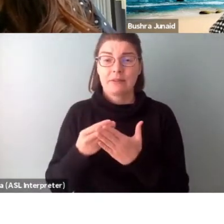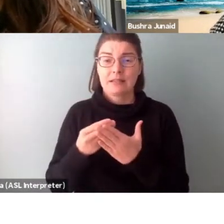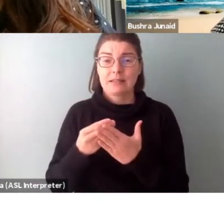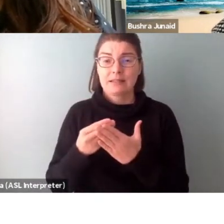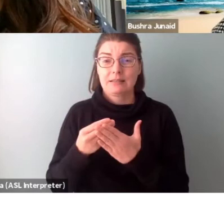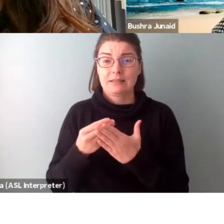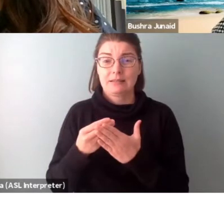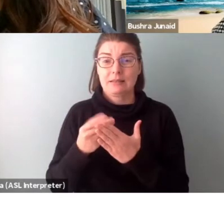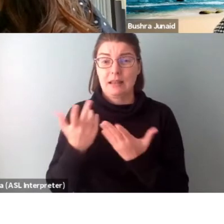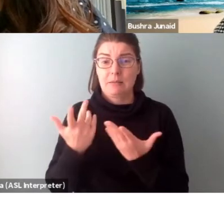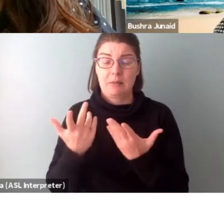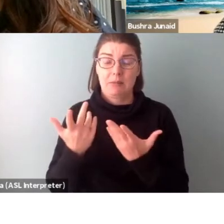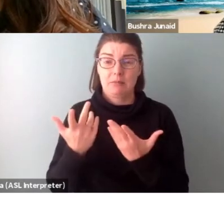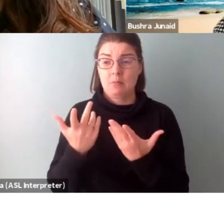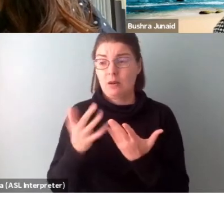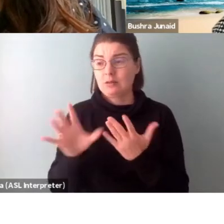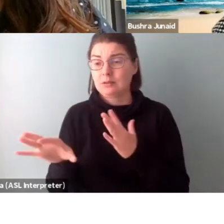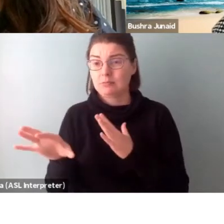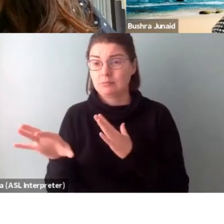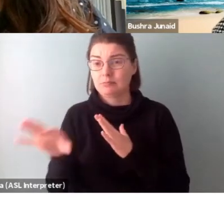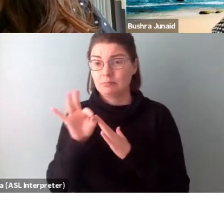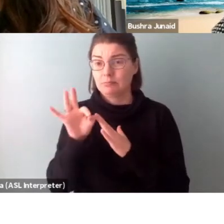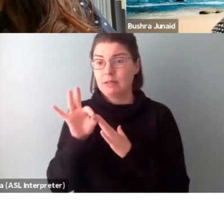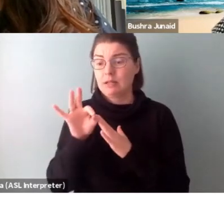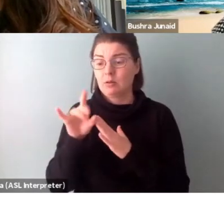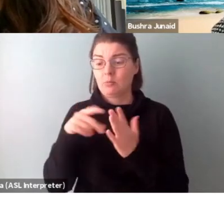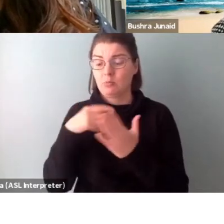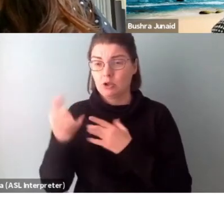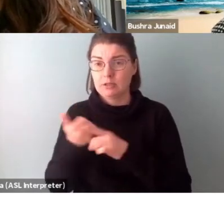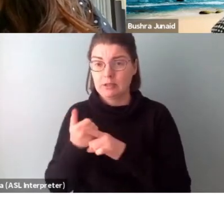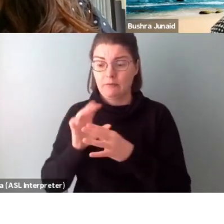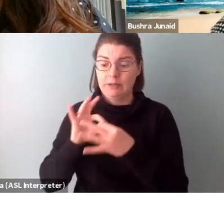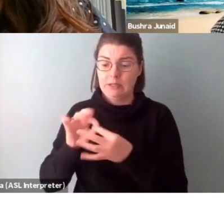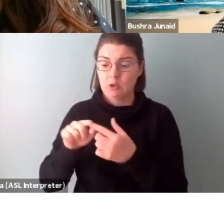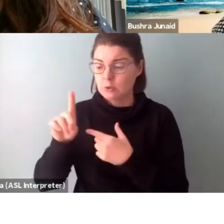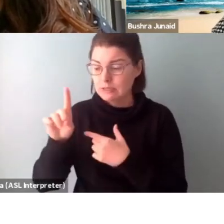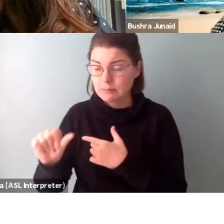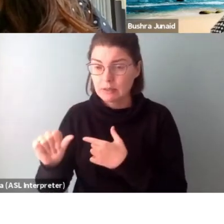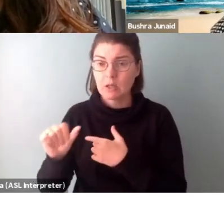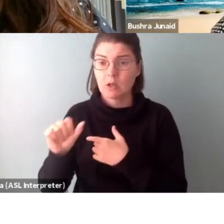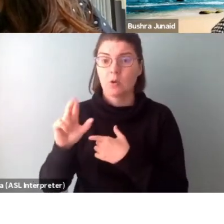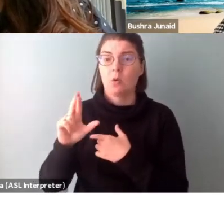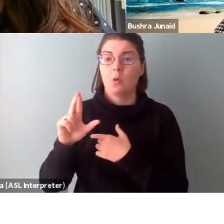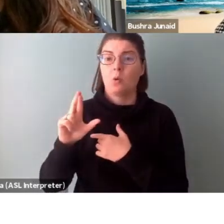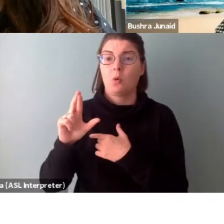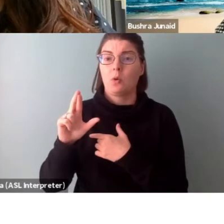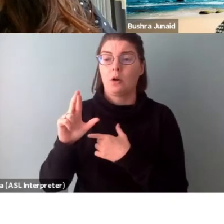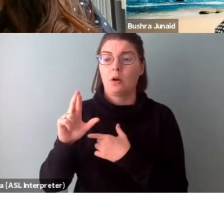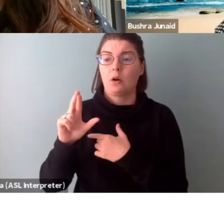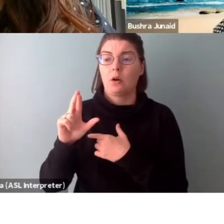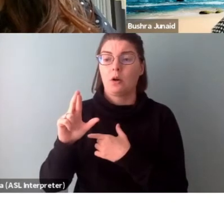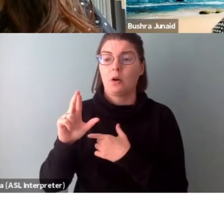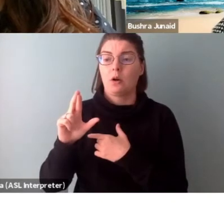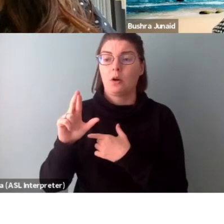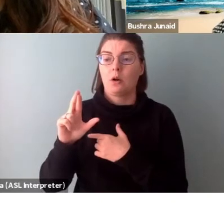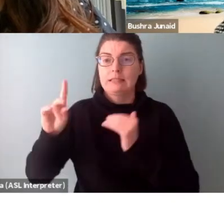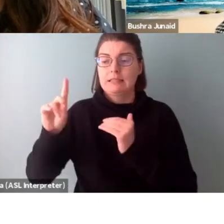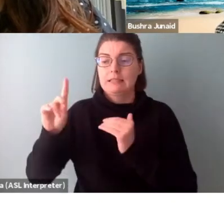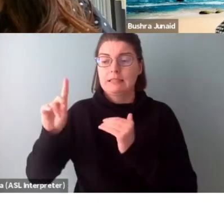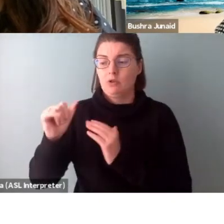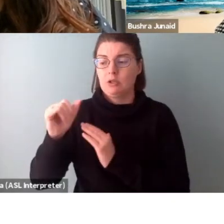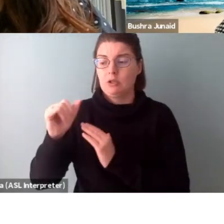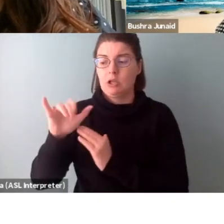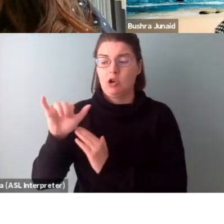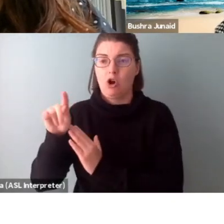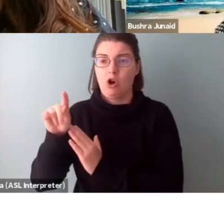want to privilege projects that are disability related or that or that advance disability arts practice in some way. But that